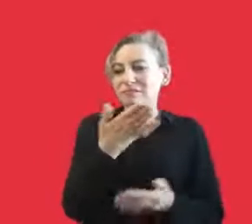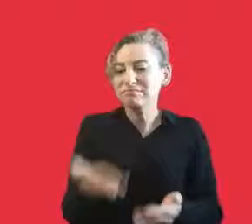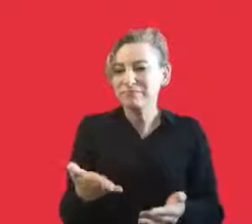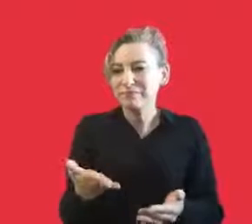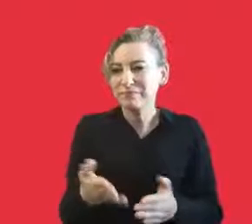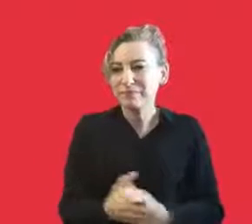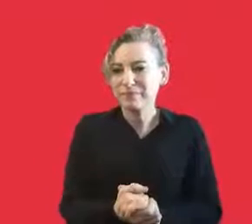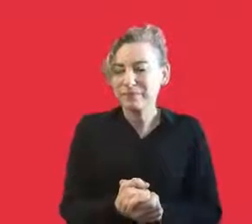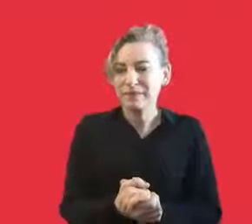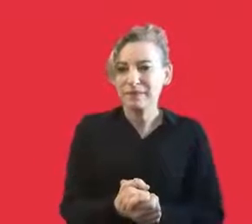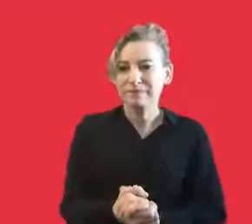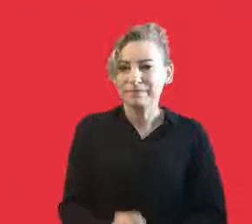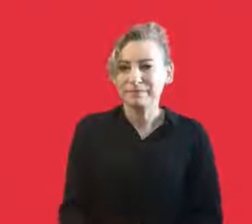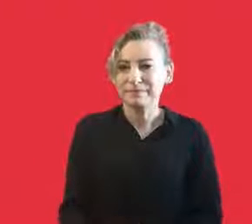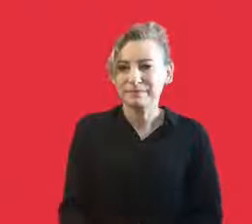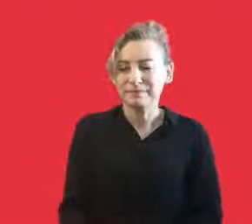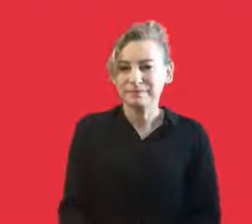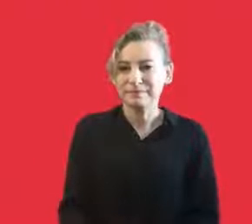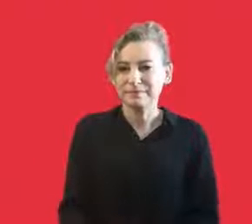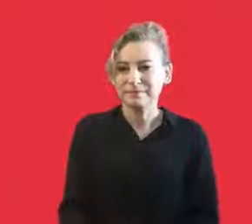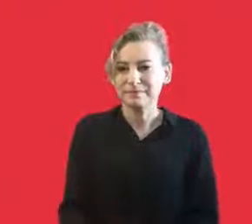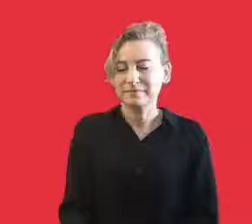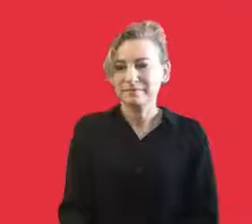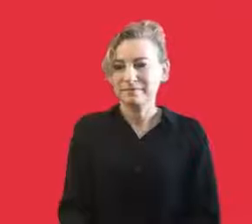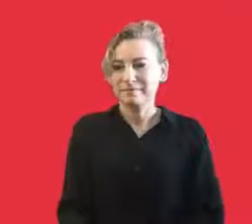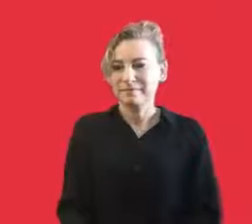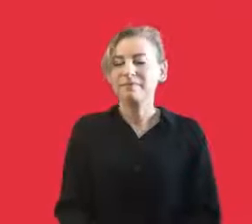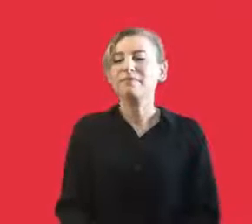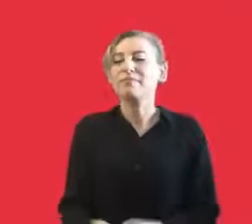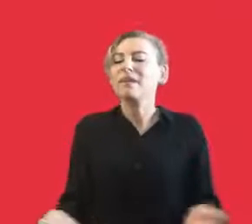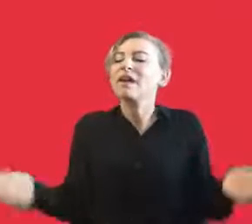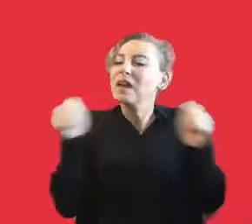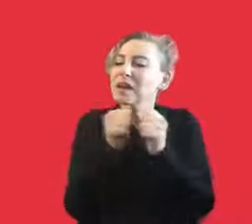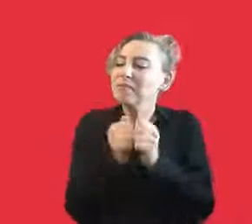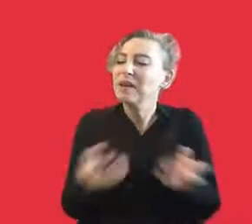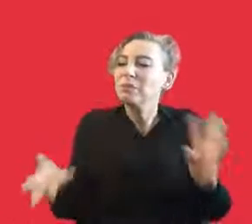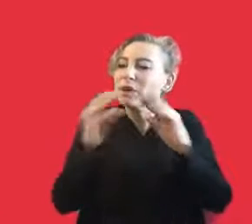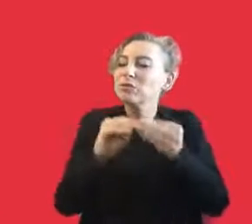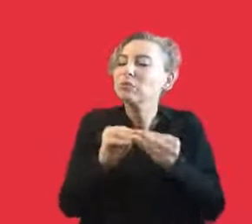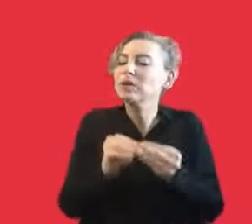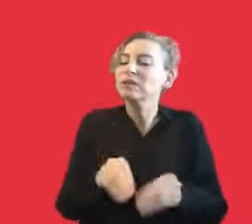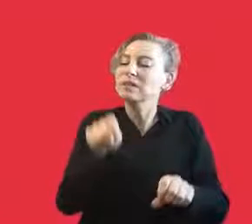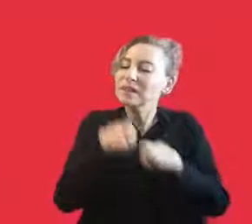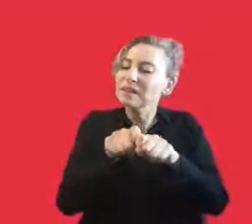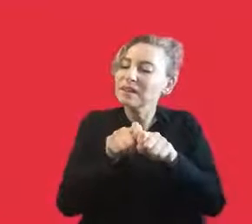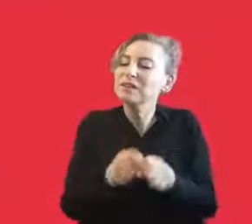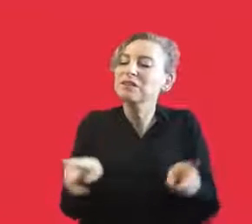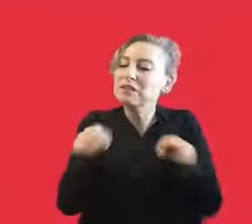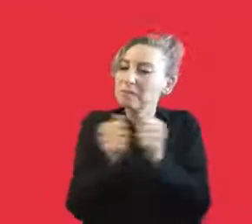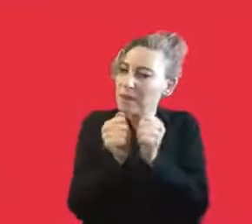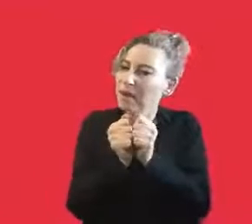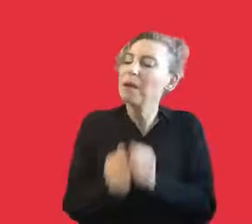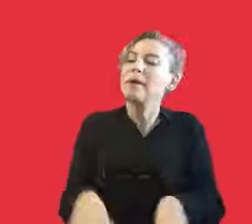actually it's an old culture for us. So we, if there's a need, we need to do someone else